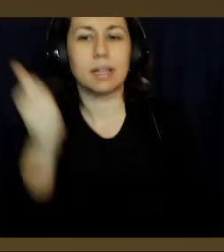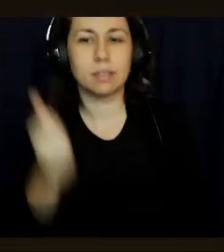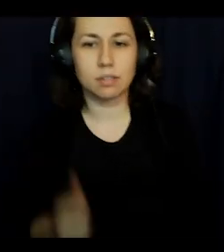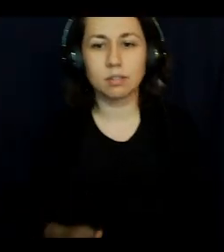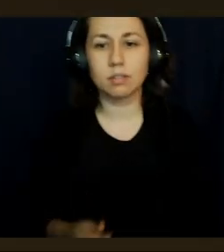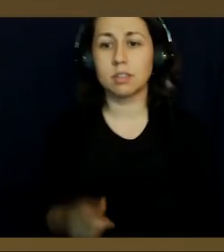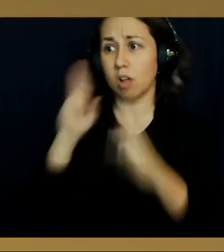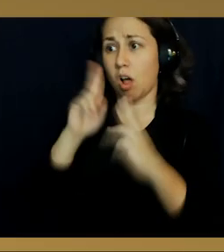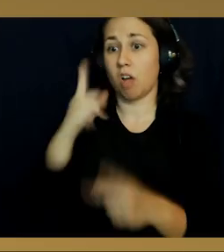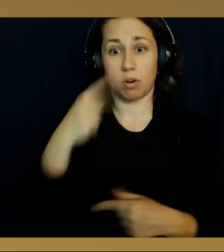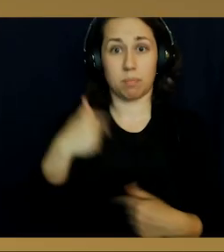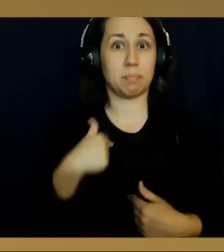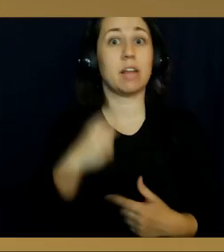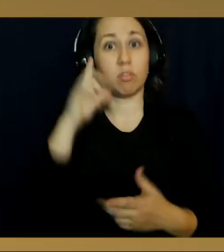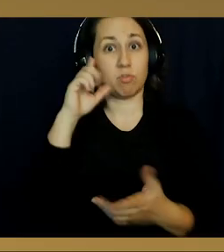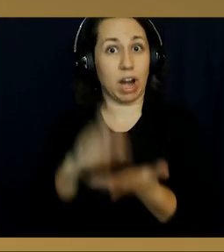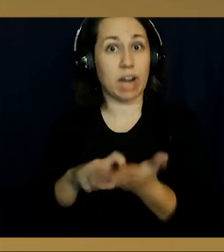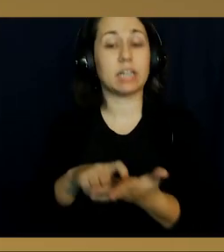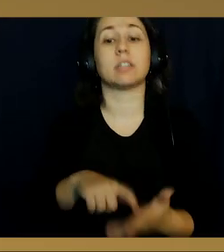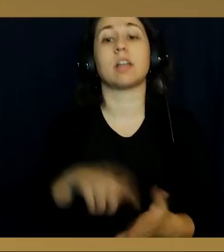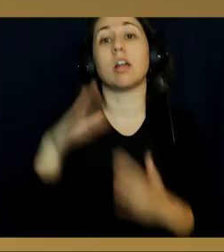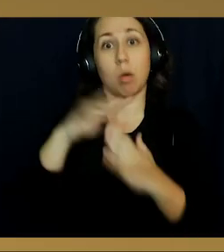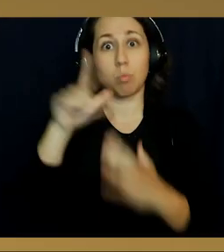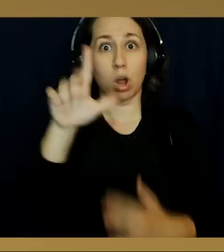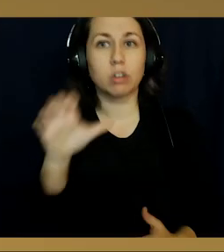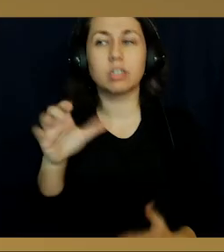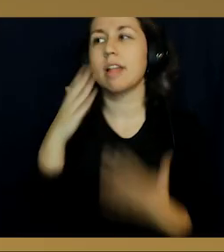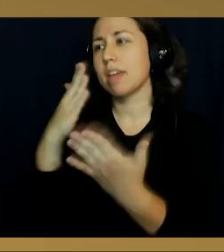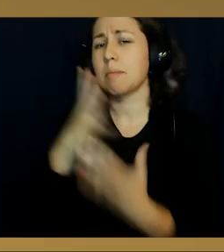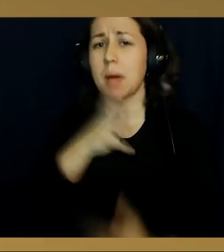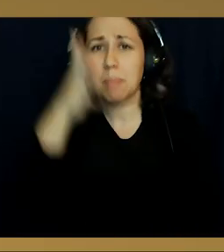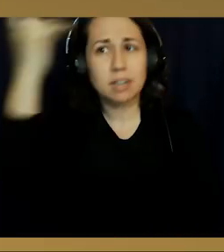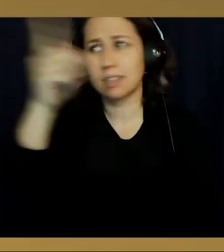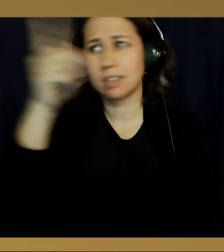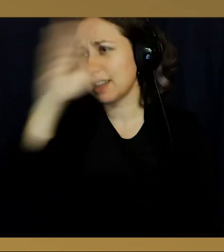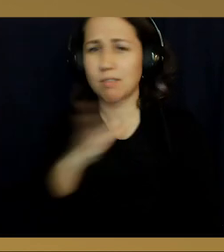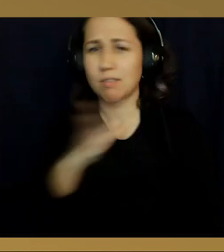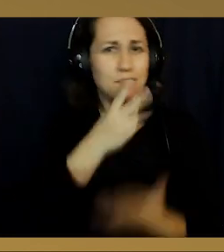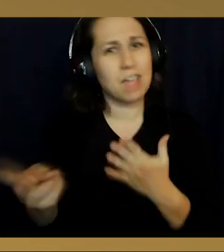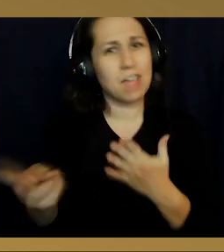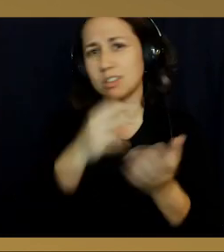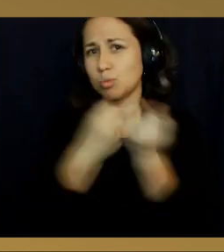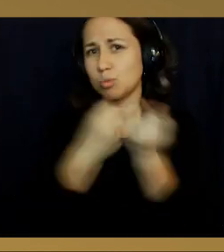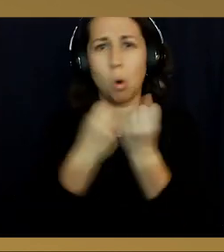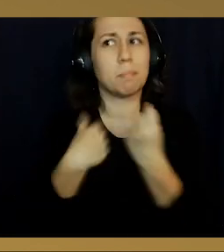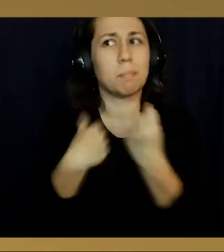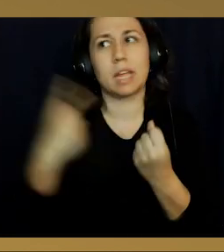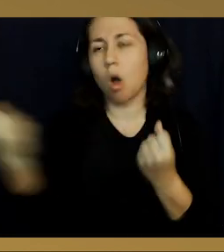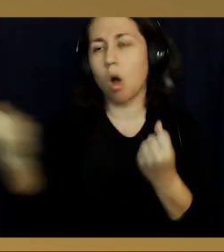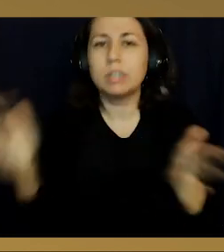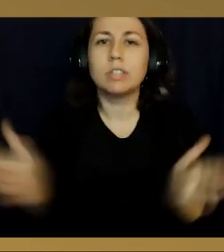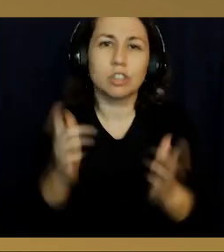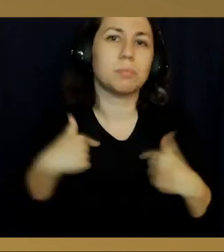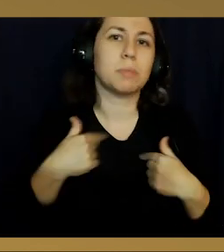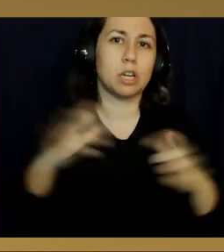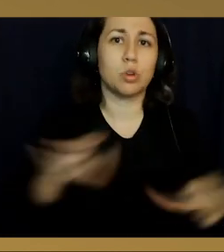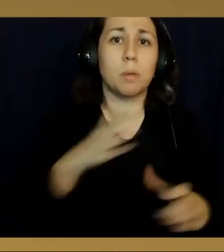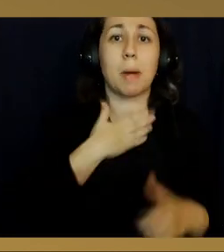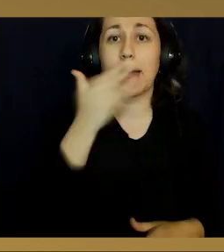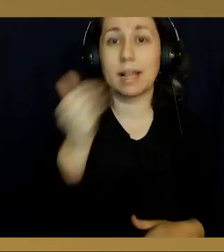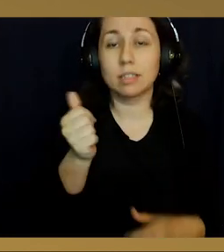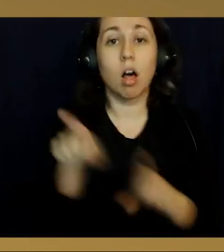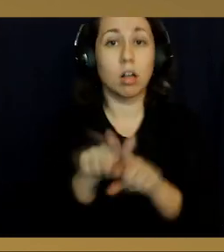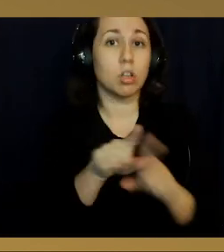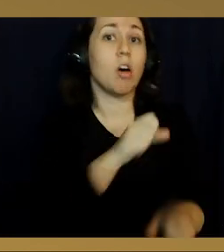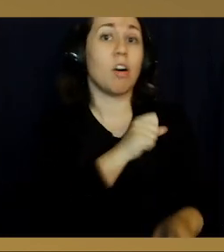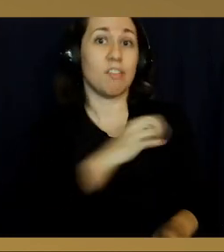the best. It has been an incredible honor to be recognized as one of the Top 100 students in the district. I would like to show gratitude towards my parents, who never failed to support